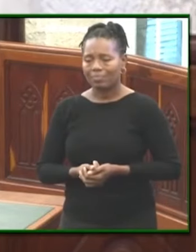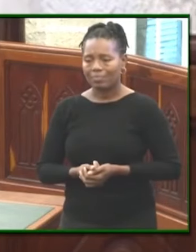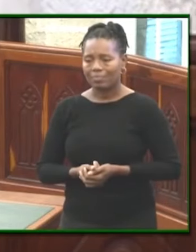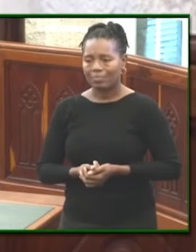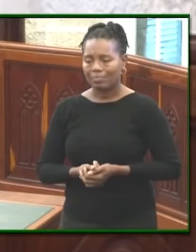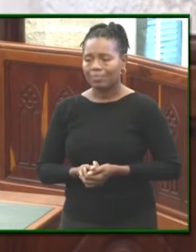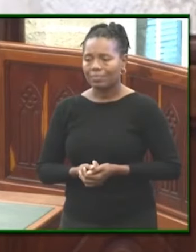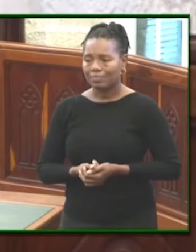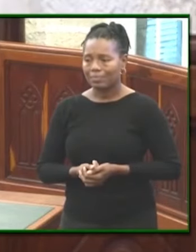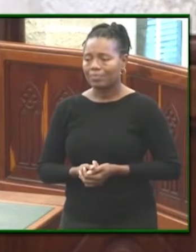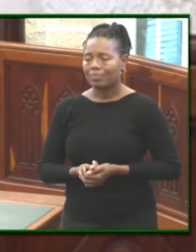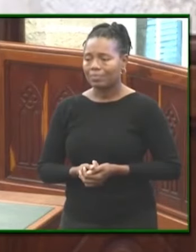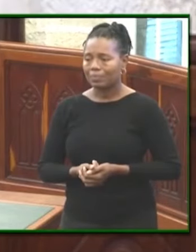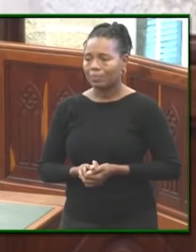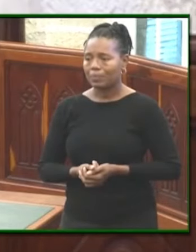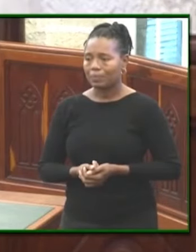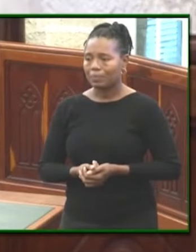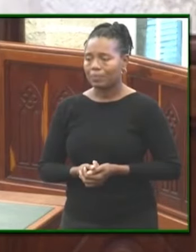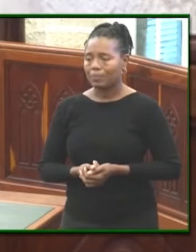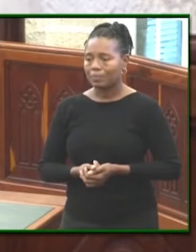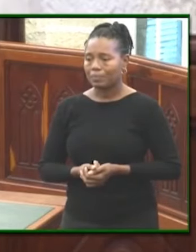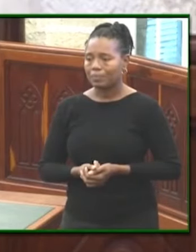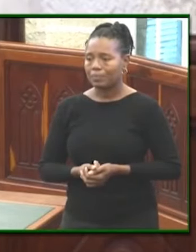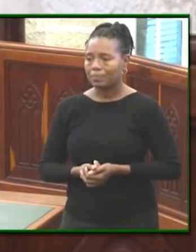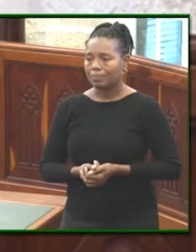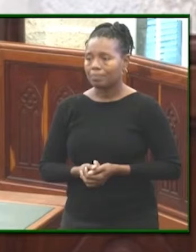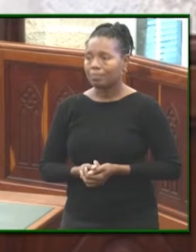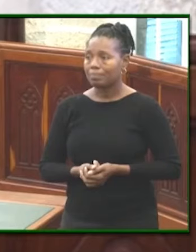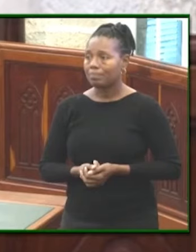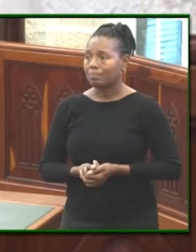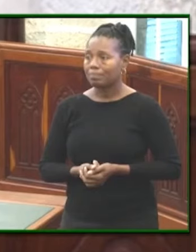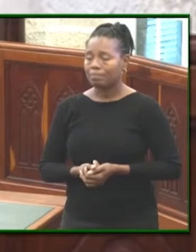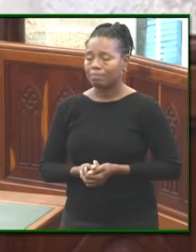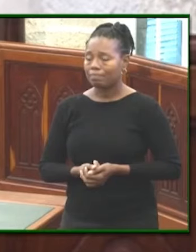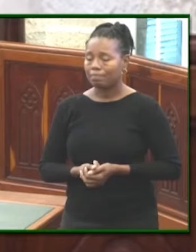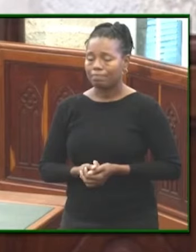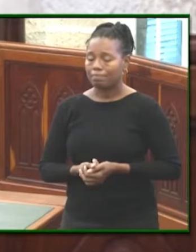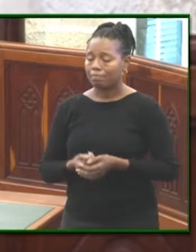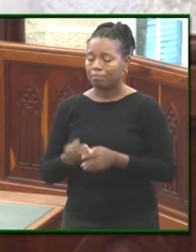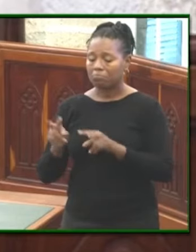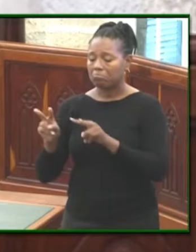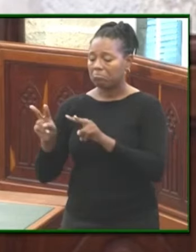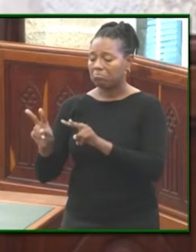parliamentary system so there was no condescension there